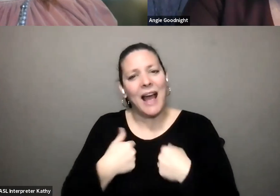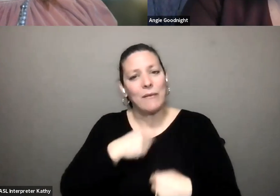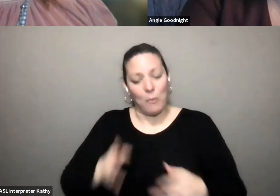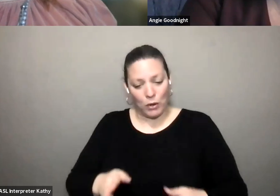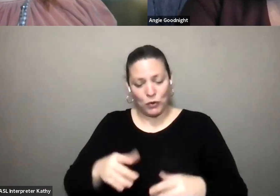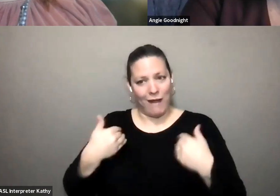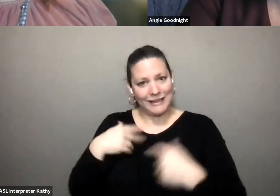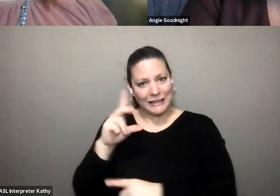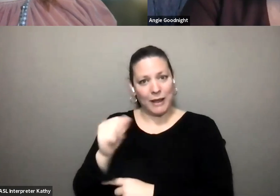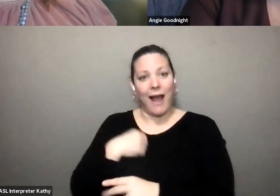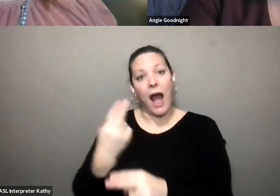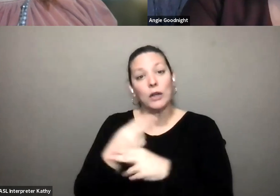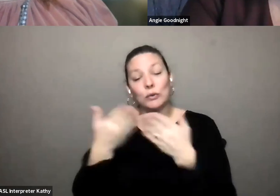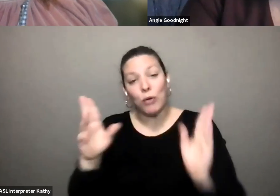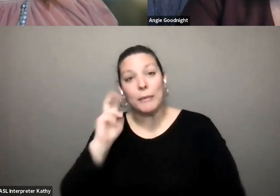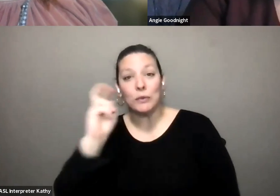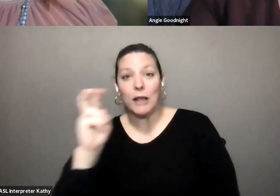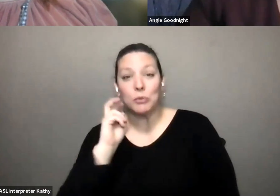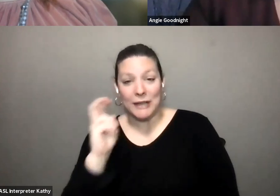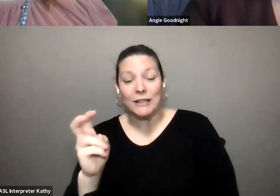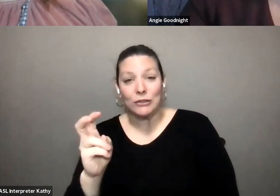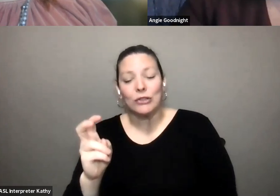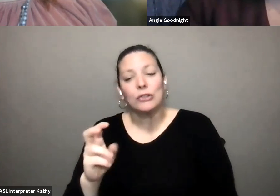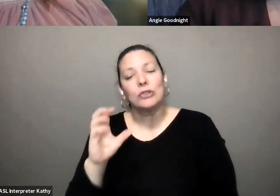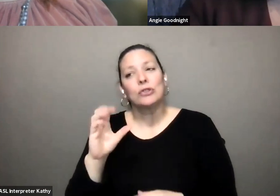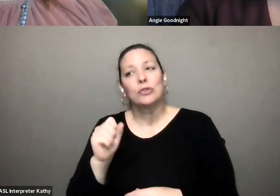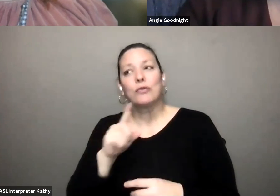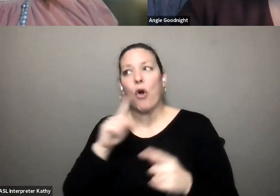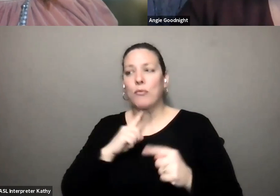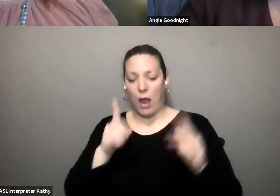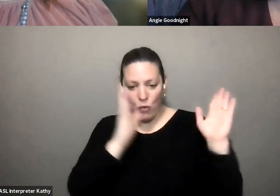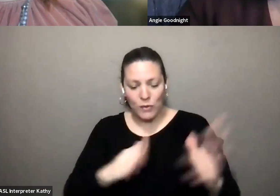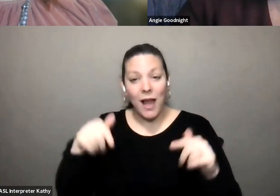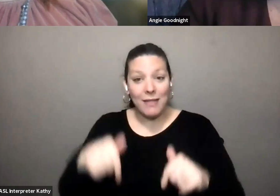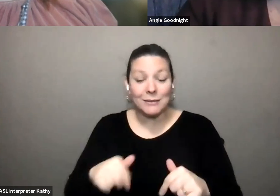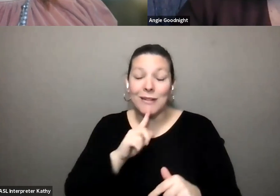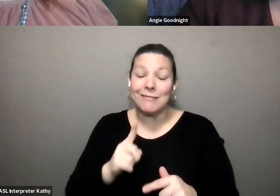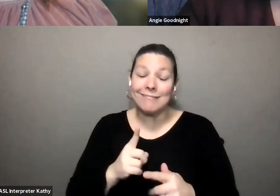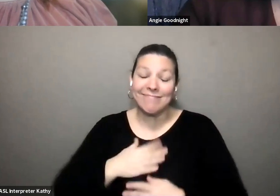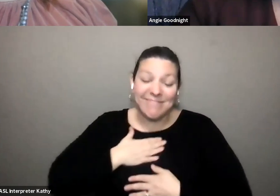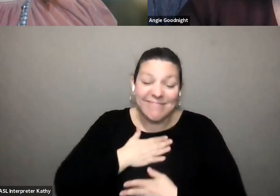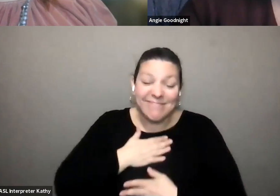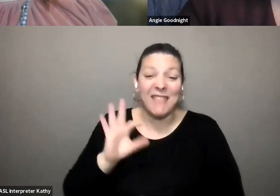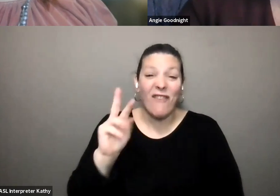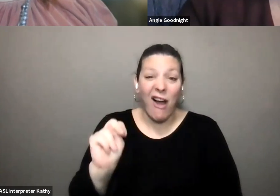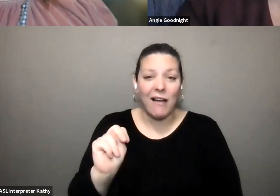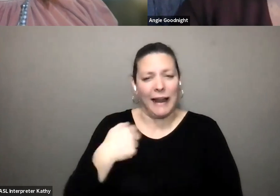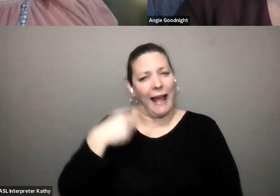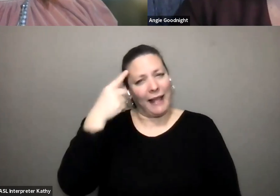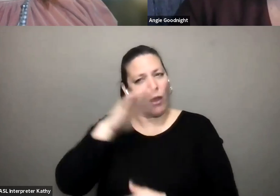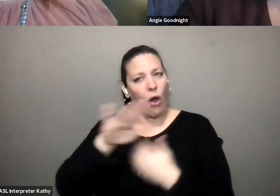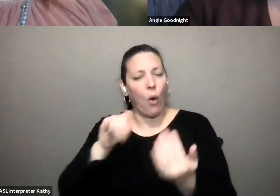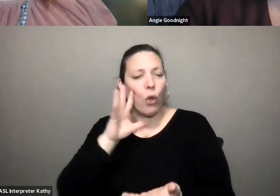i take public transportation and uh so putting this together has been a lot of fun and i think we're all going to learn something